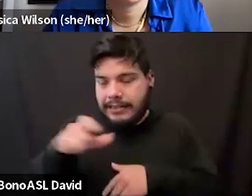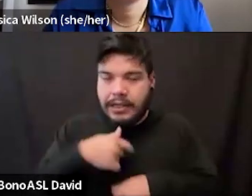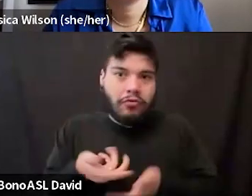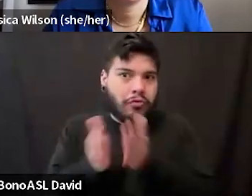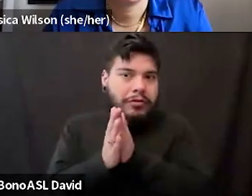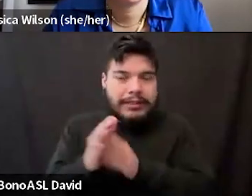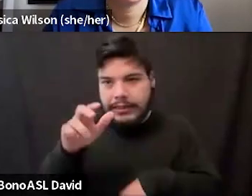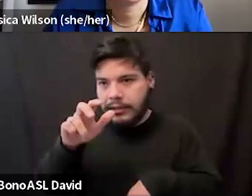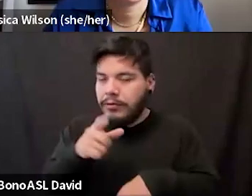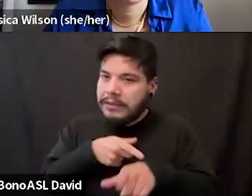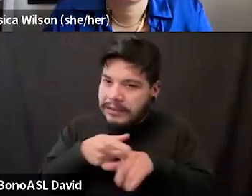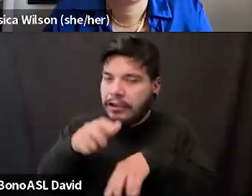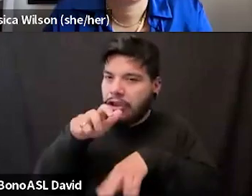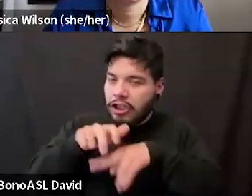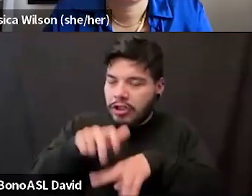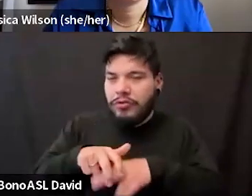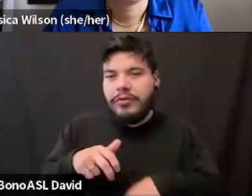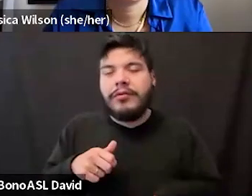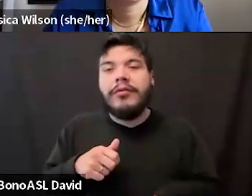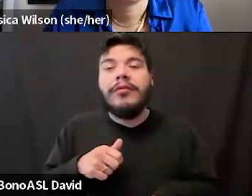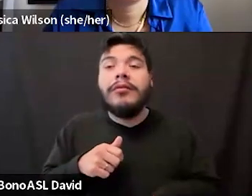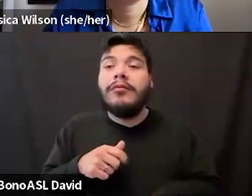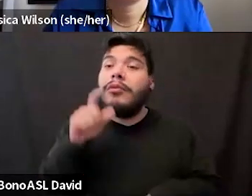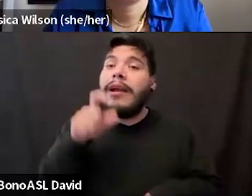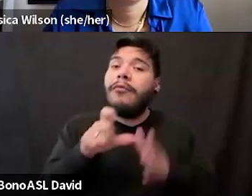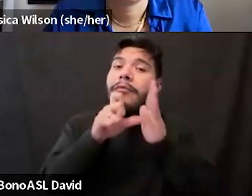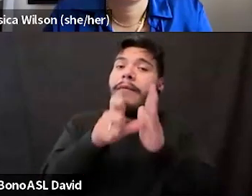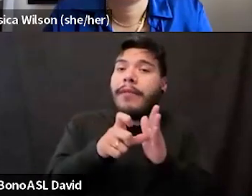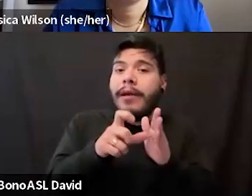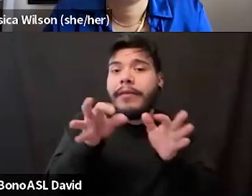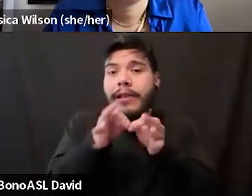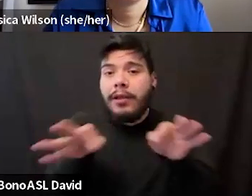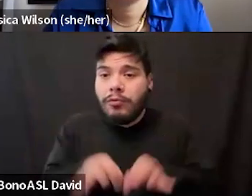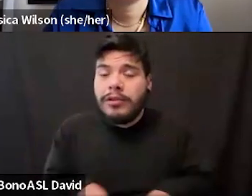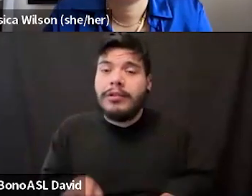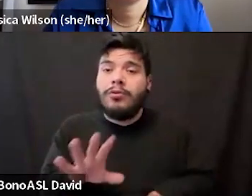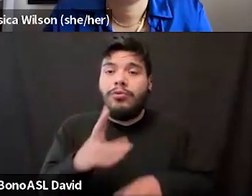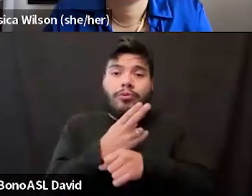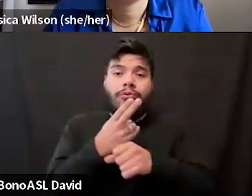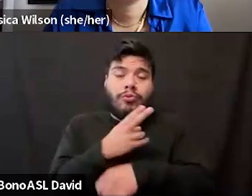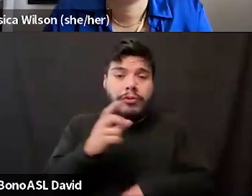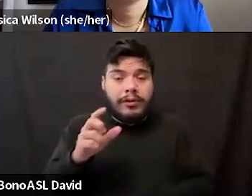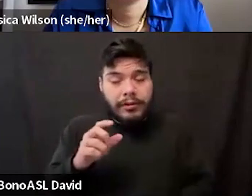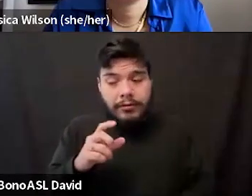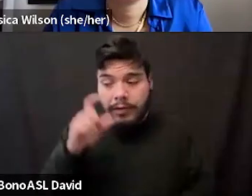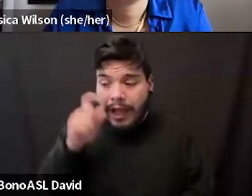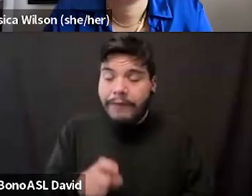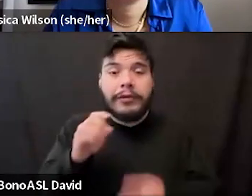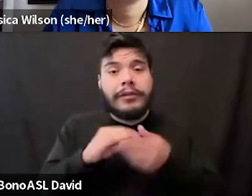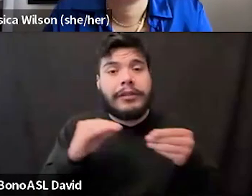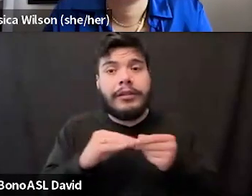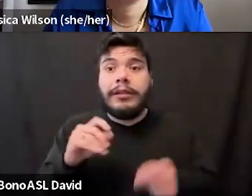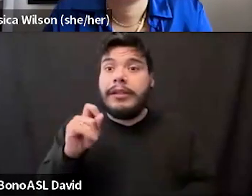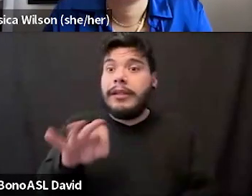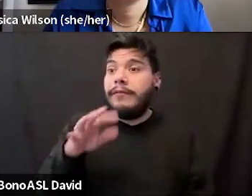we have to amplify the language that you use, Angel. We have to say it, you know,